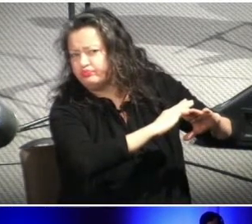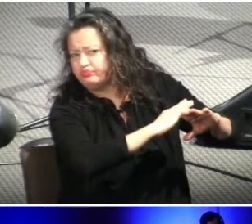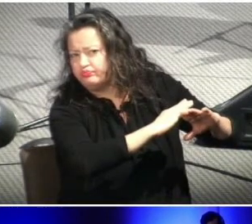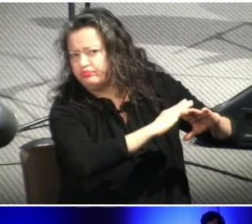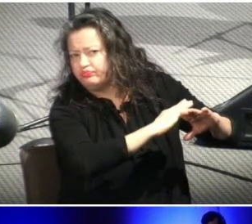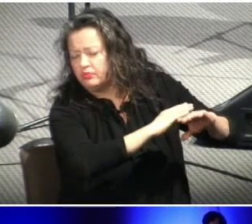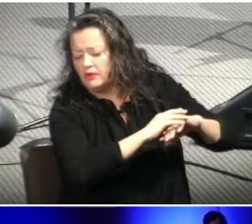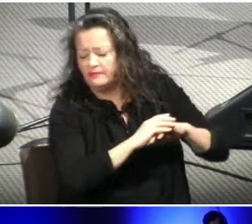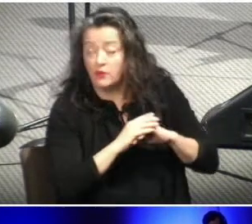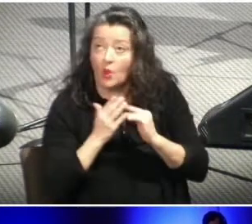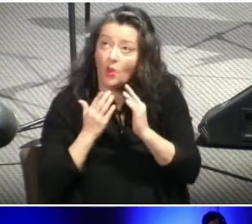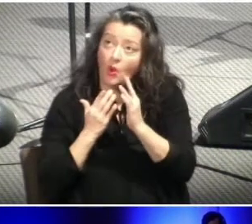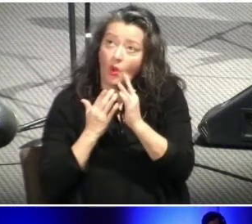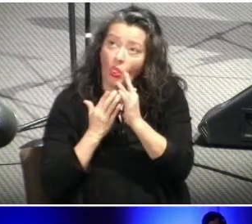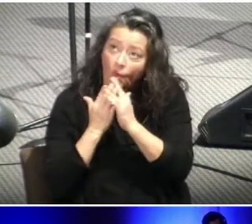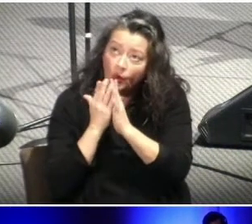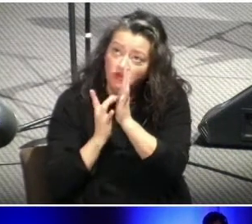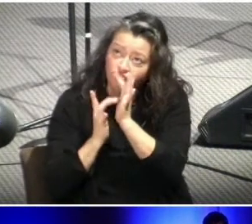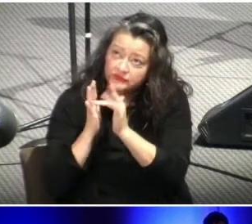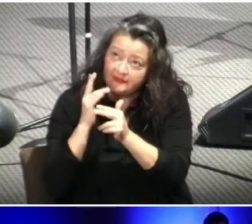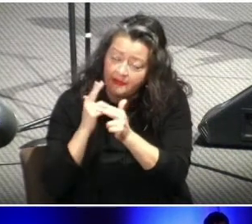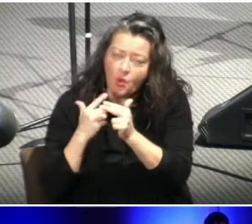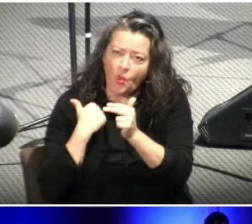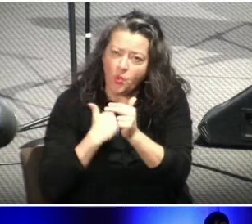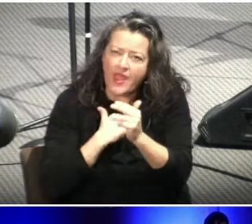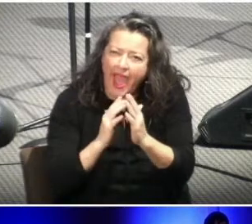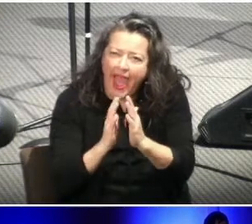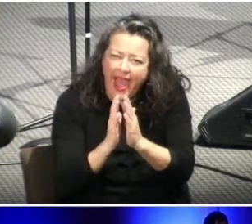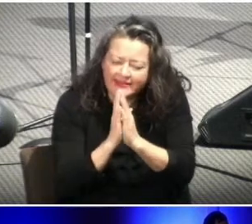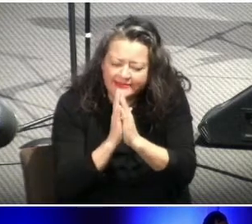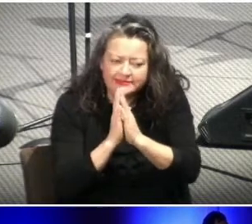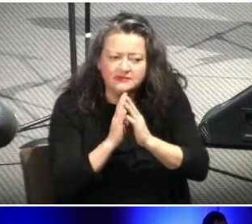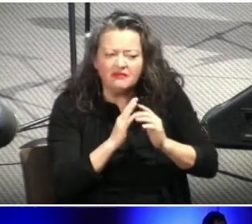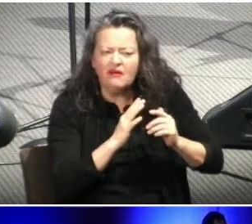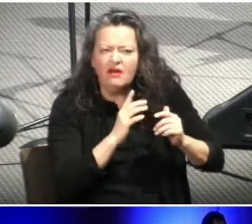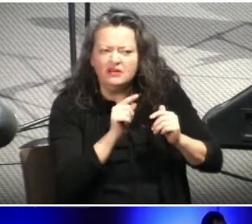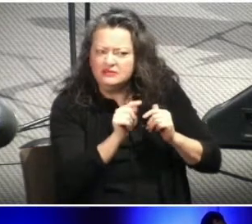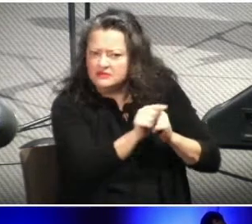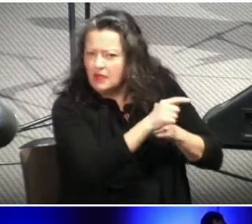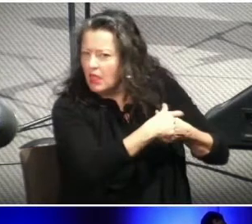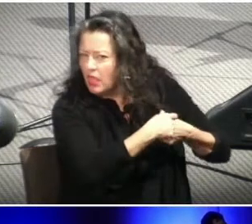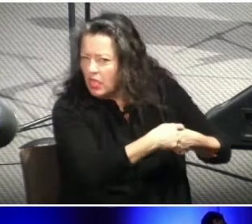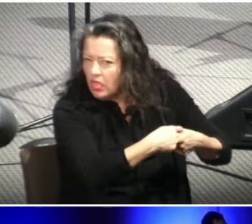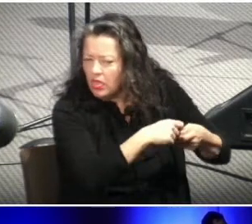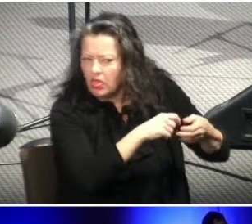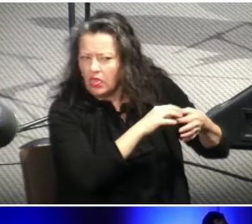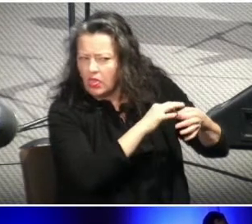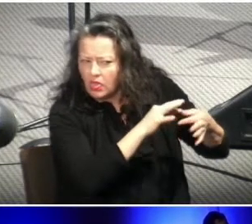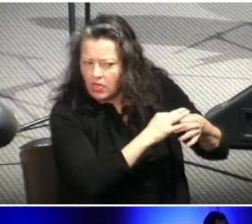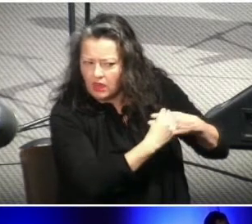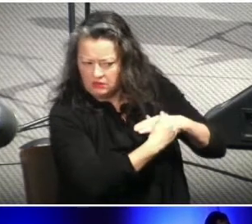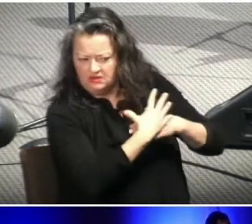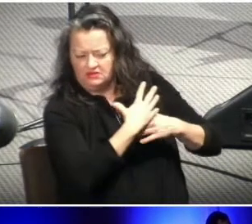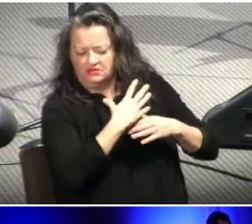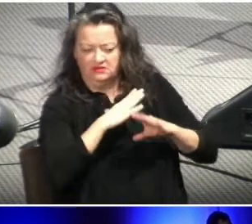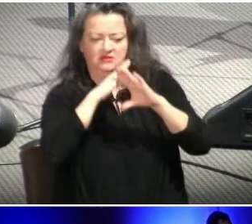We pray against that to just that discourages us that causes strife in our marriages.